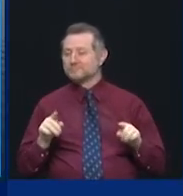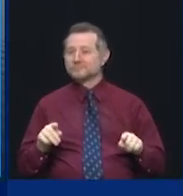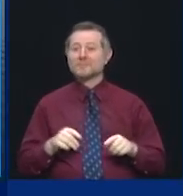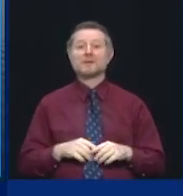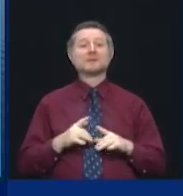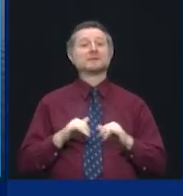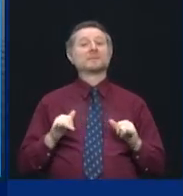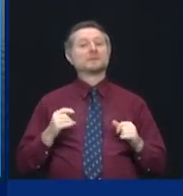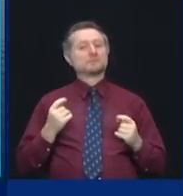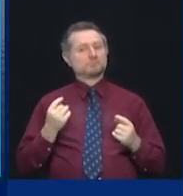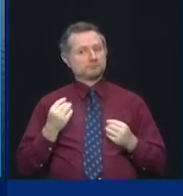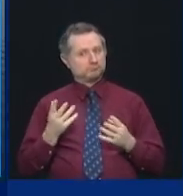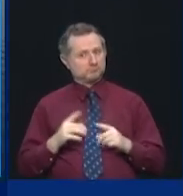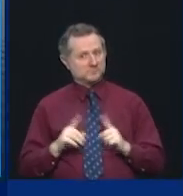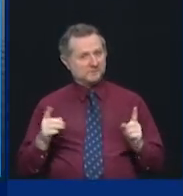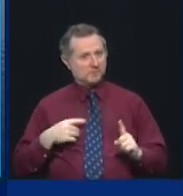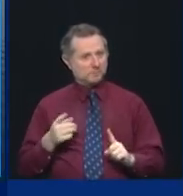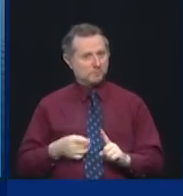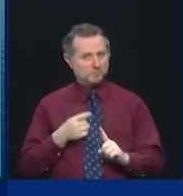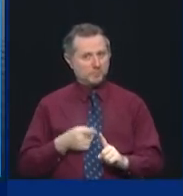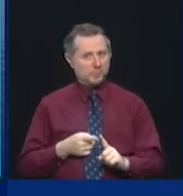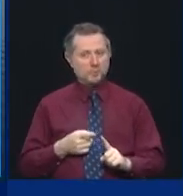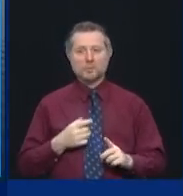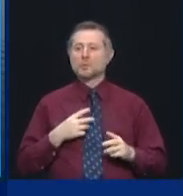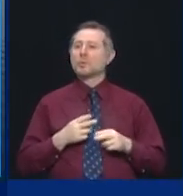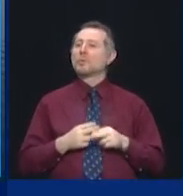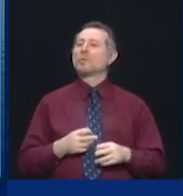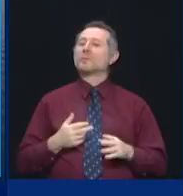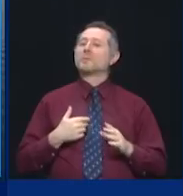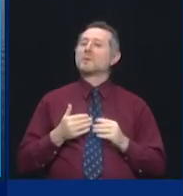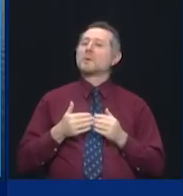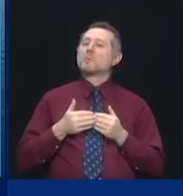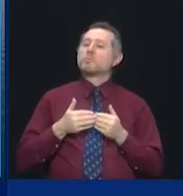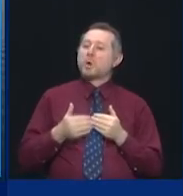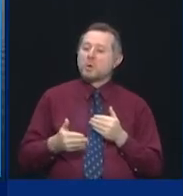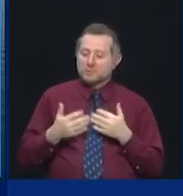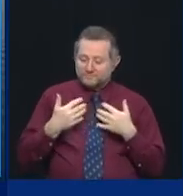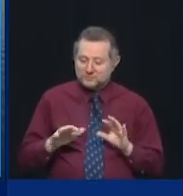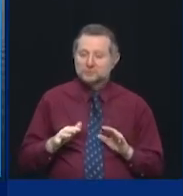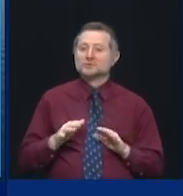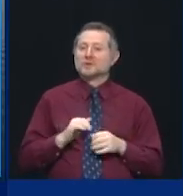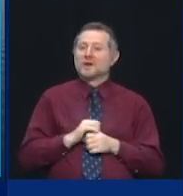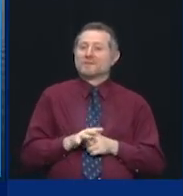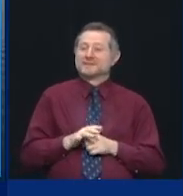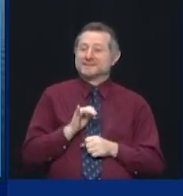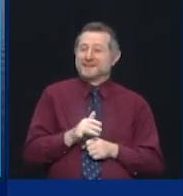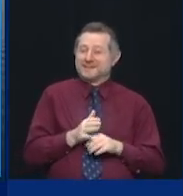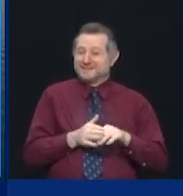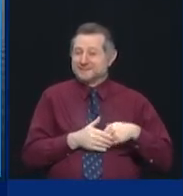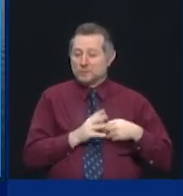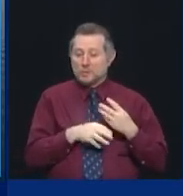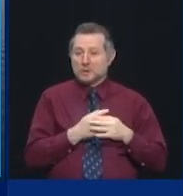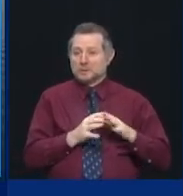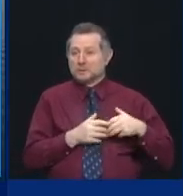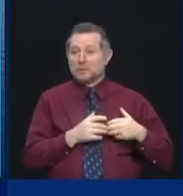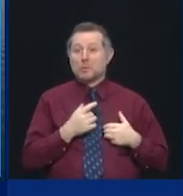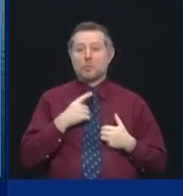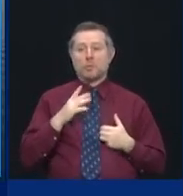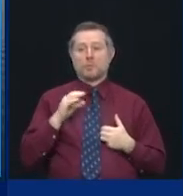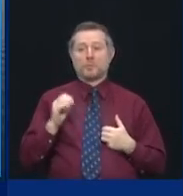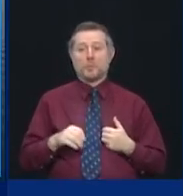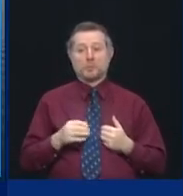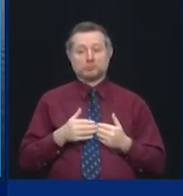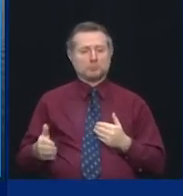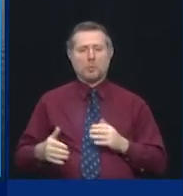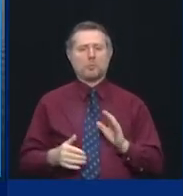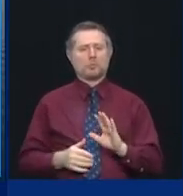point. We are in a post-COVID world. Not entirely. We still have